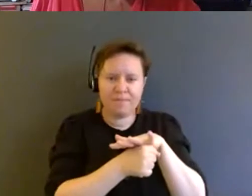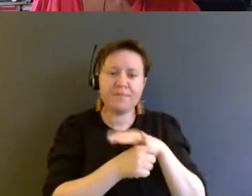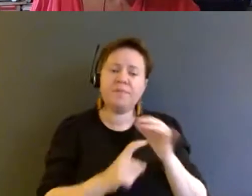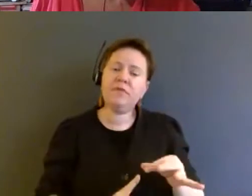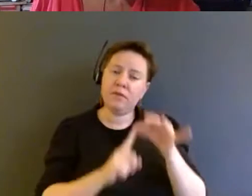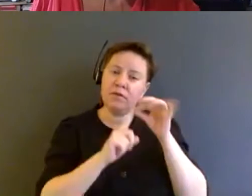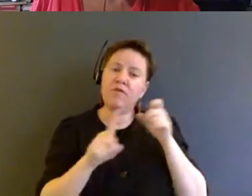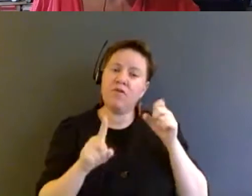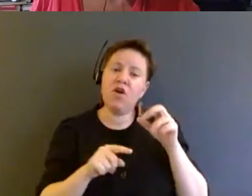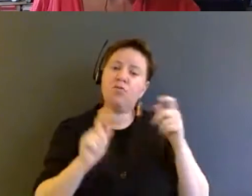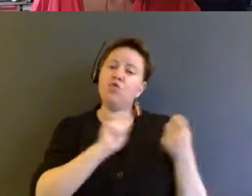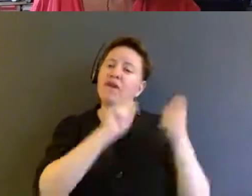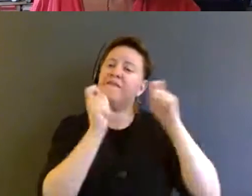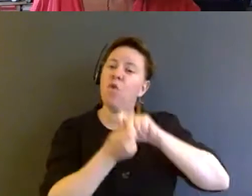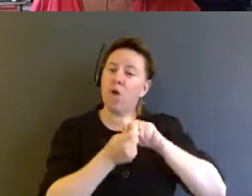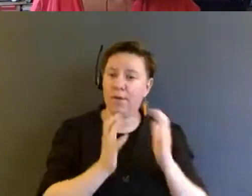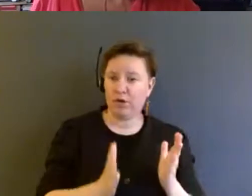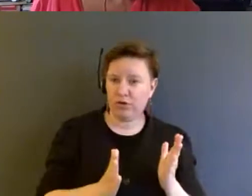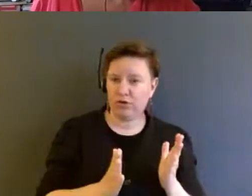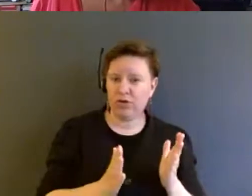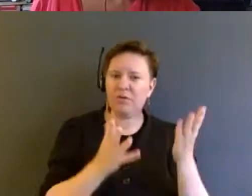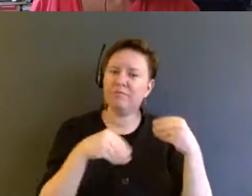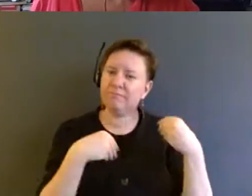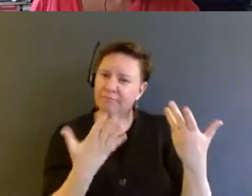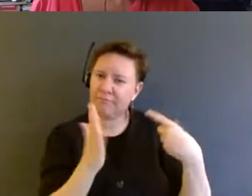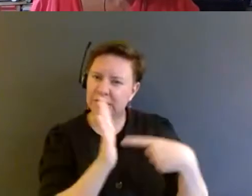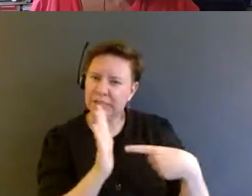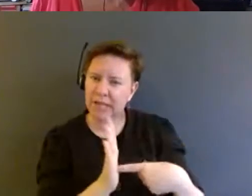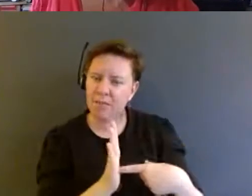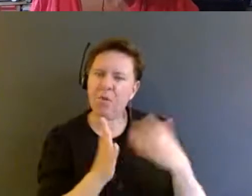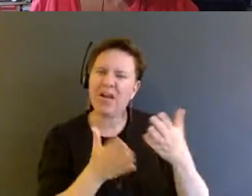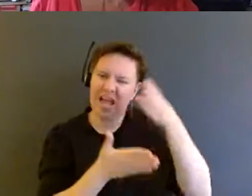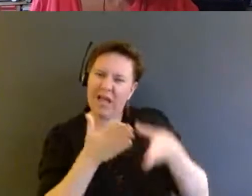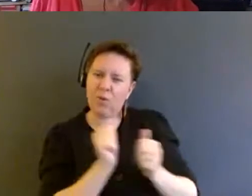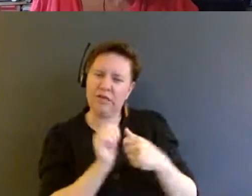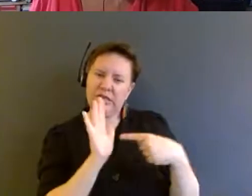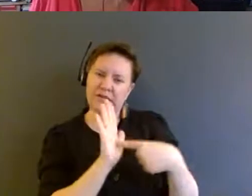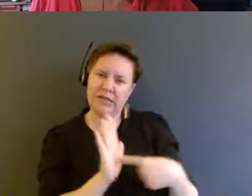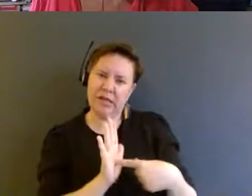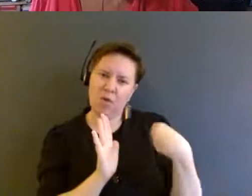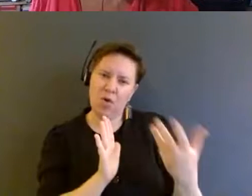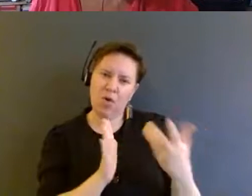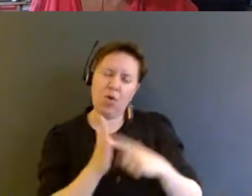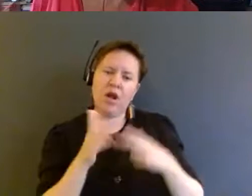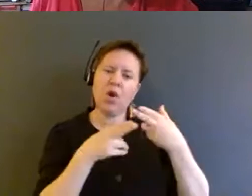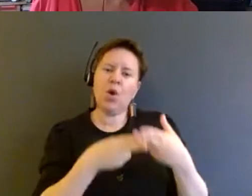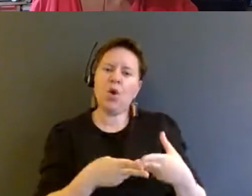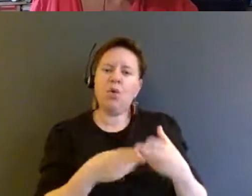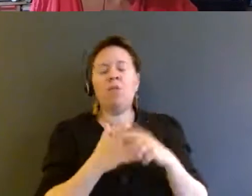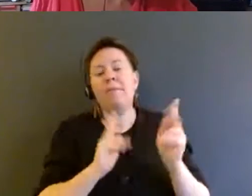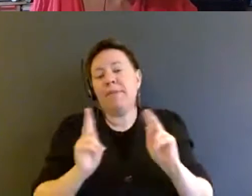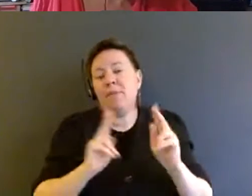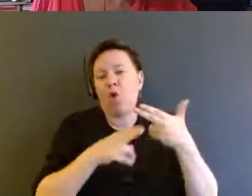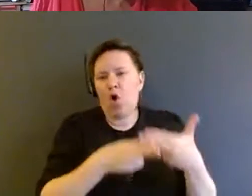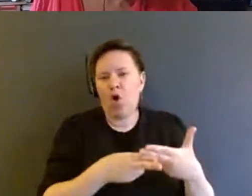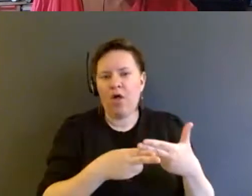reformers. I want to give, for example, I want to end with the example of what people call the